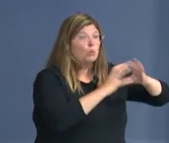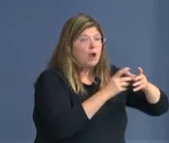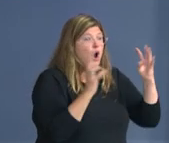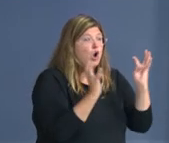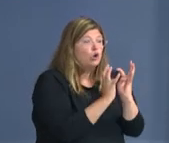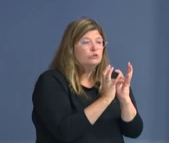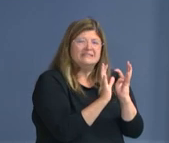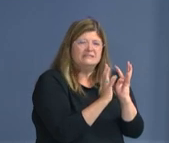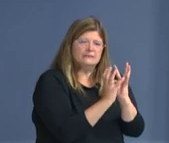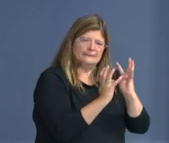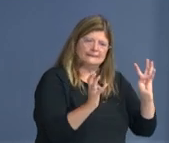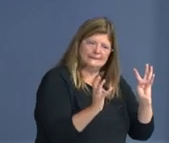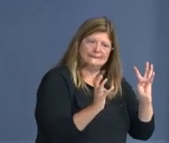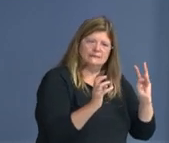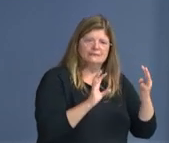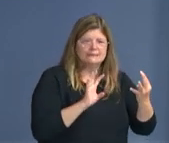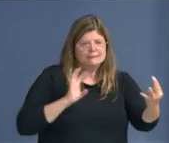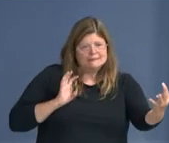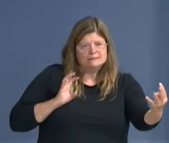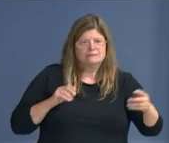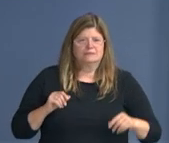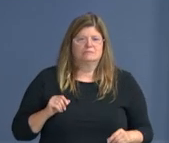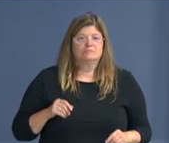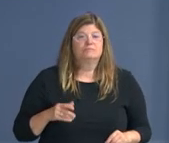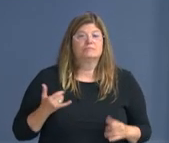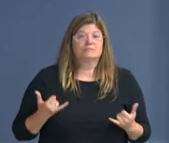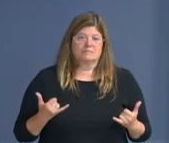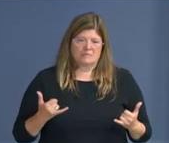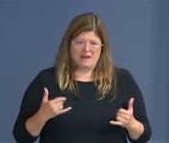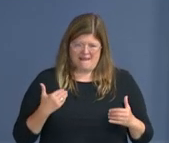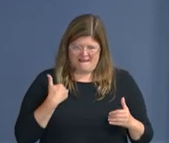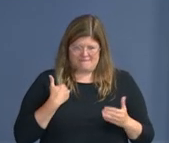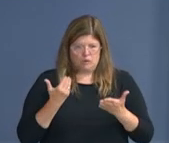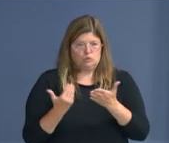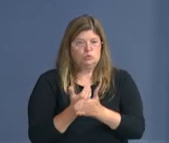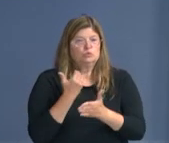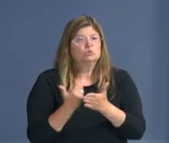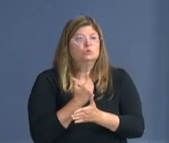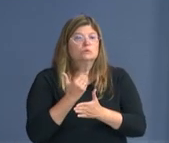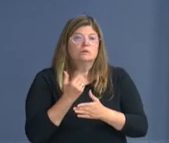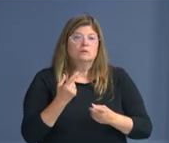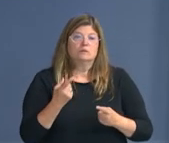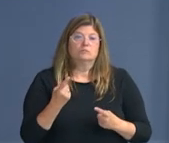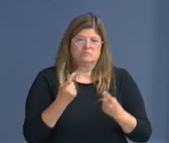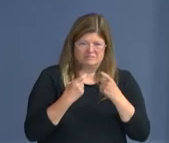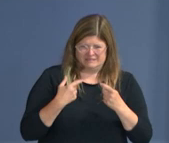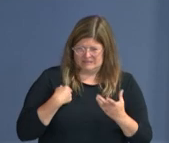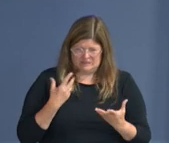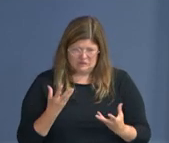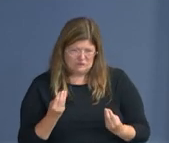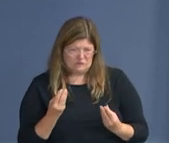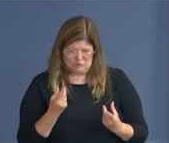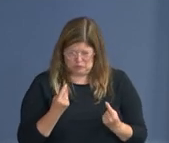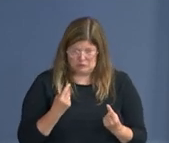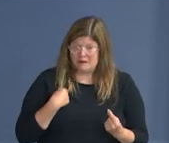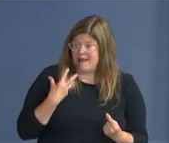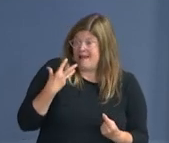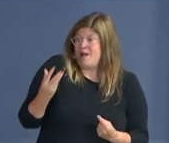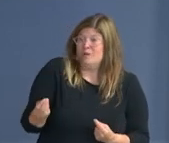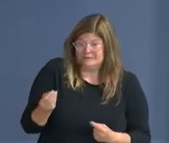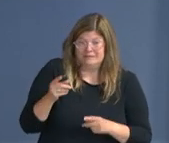new set of questions to ask when we're invited someplace else. And this may seem awkward.